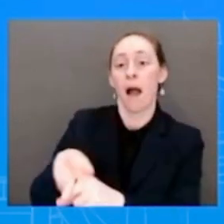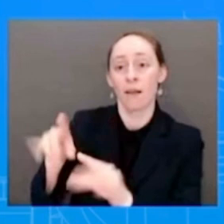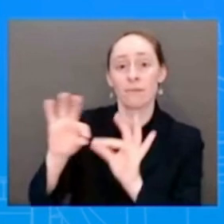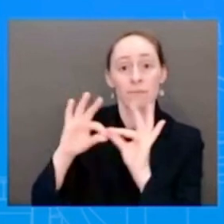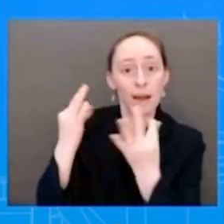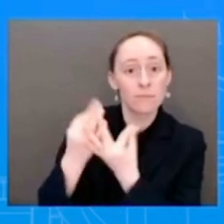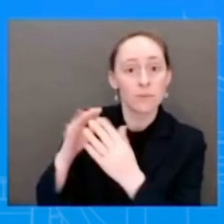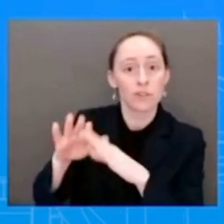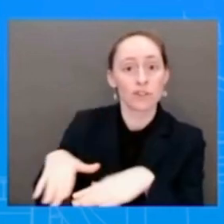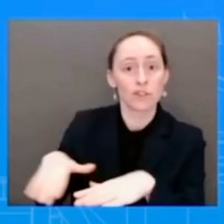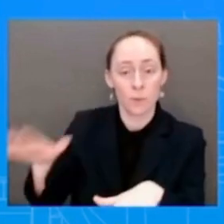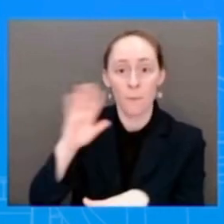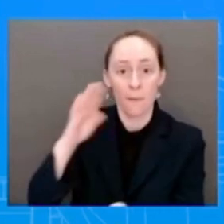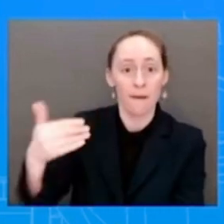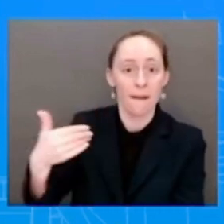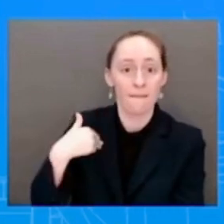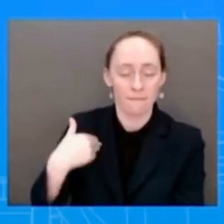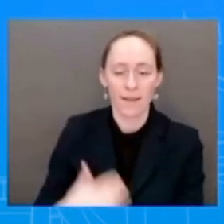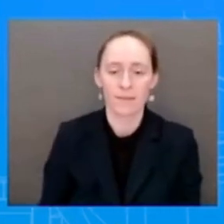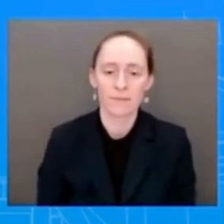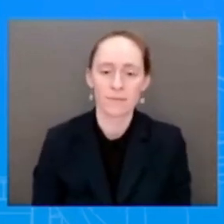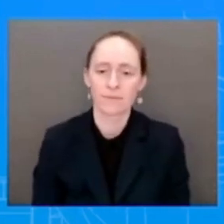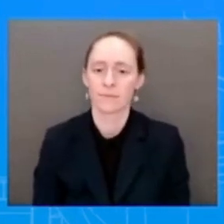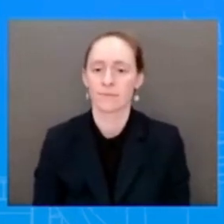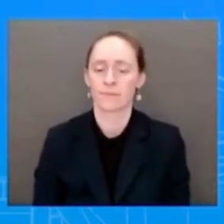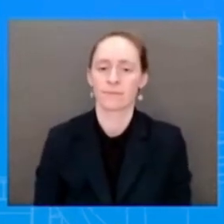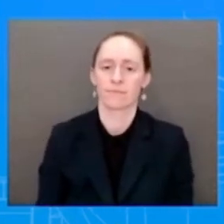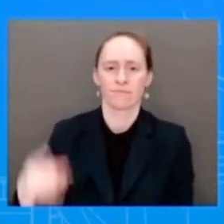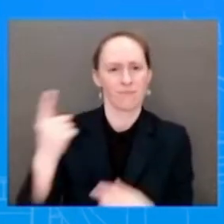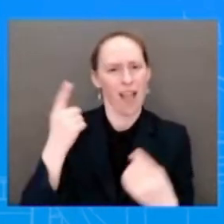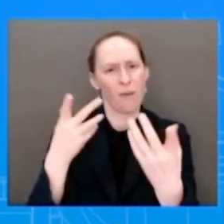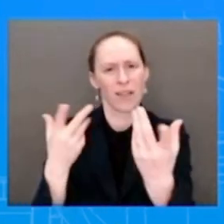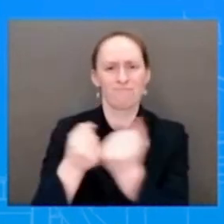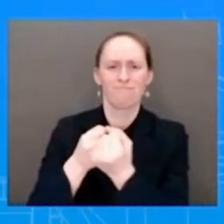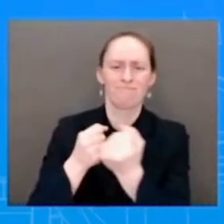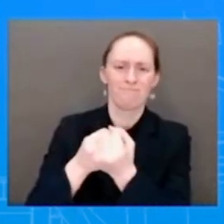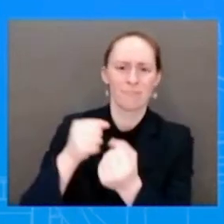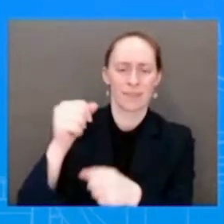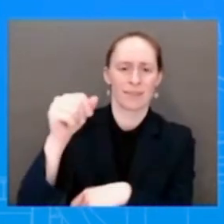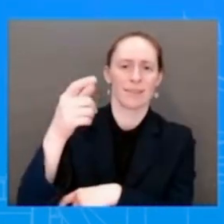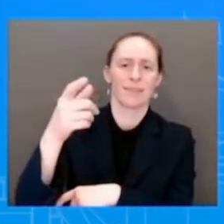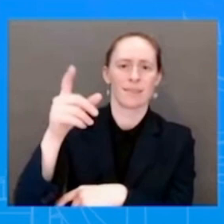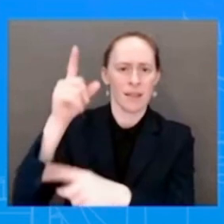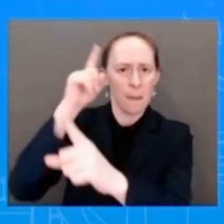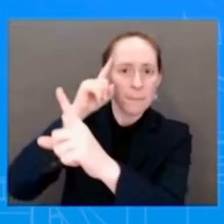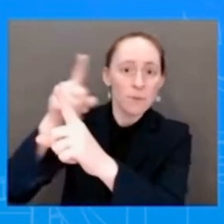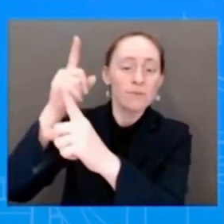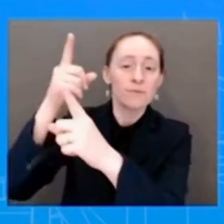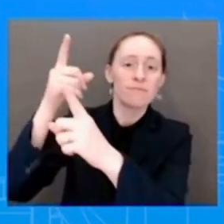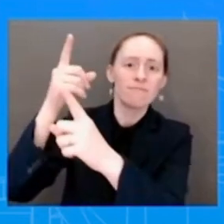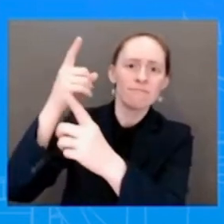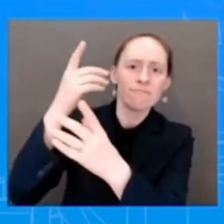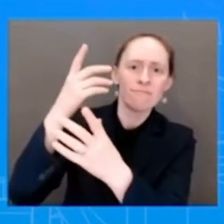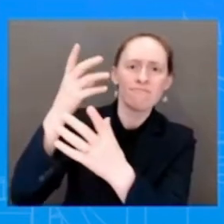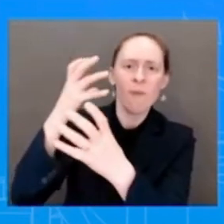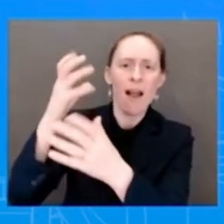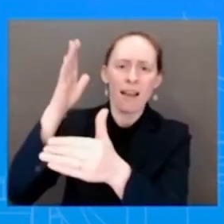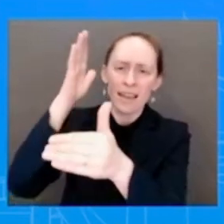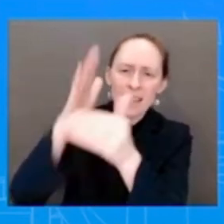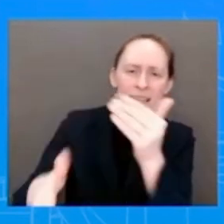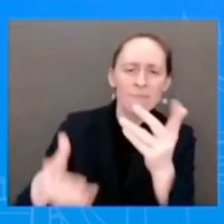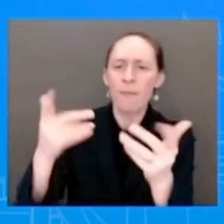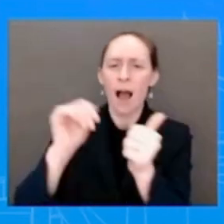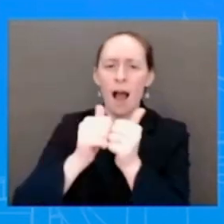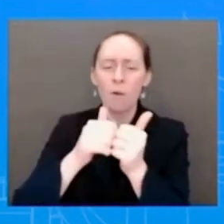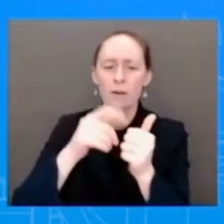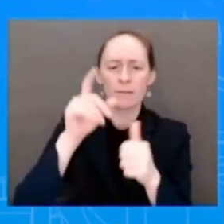and the world to hear from cancer patients and their families, as well as those who support them. Focusing on the importance of early